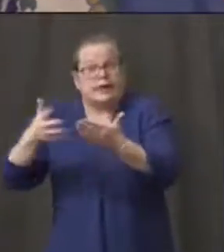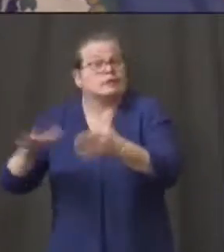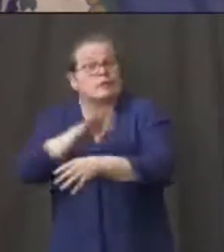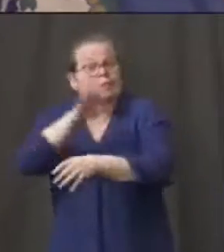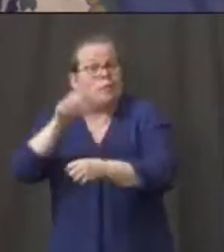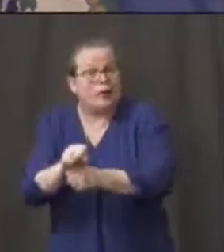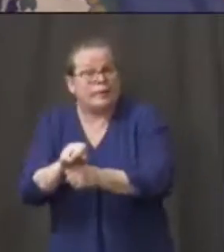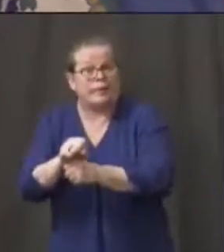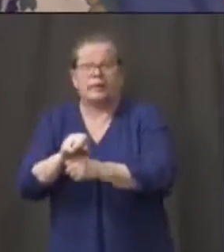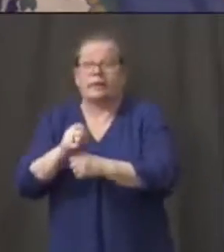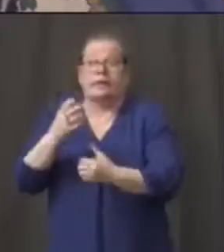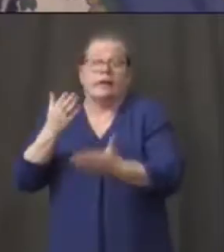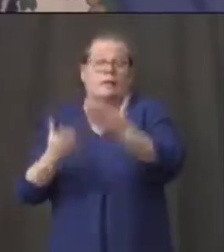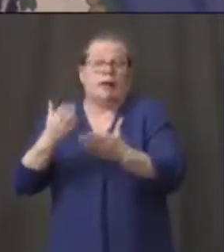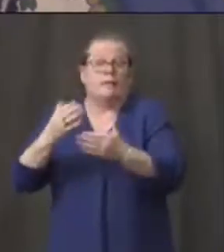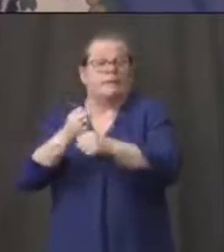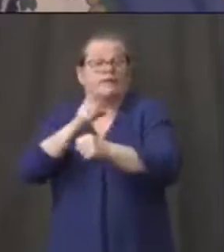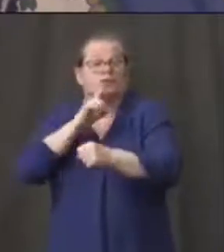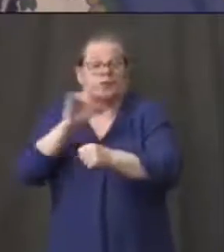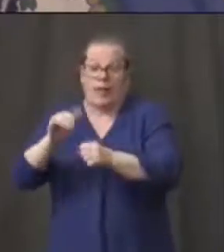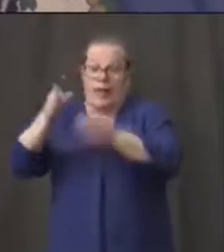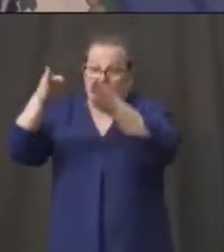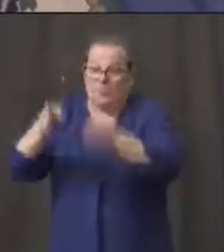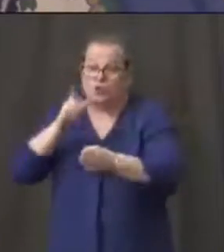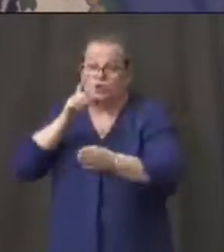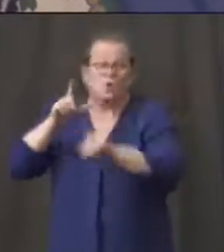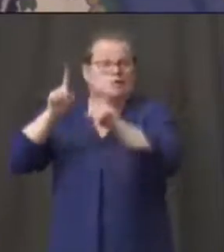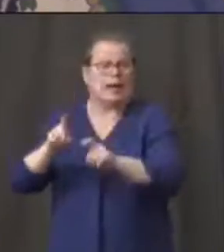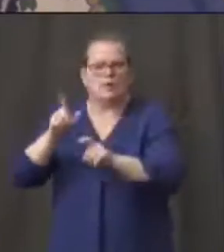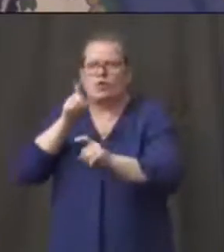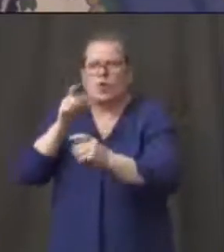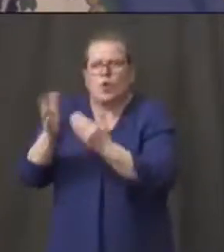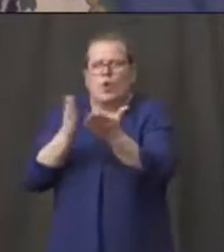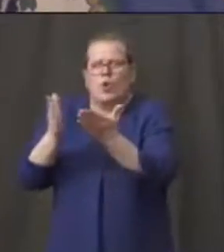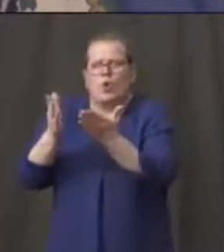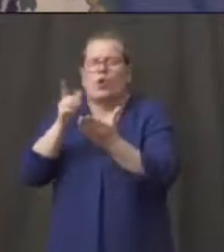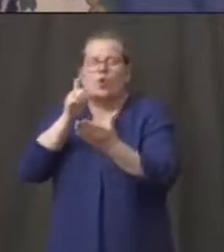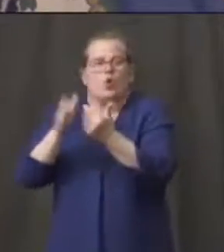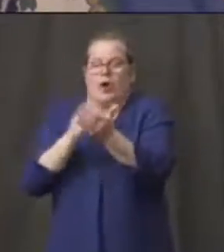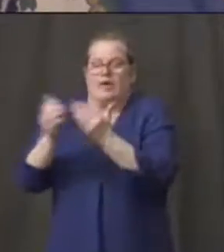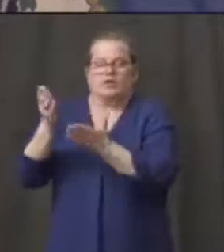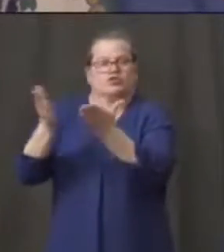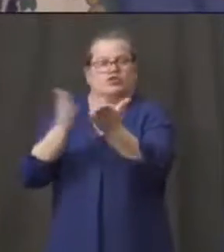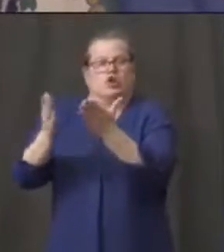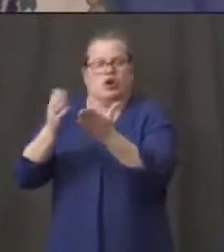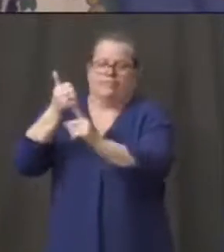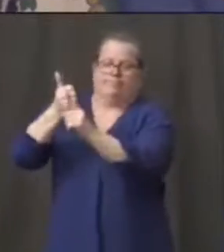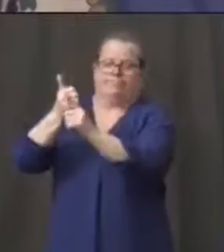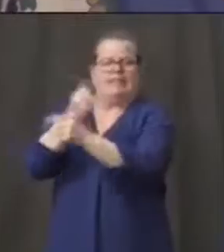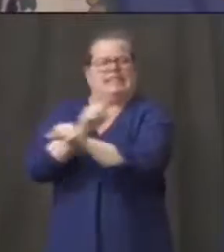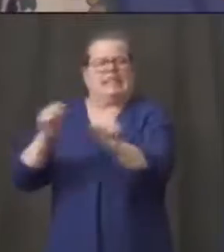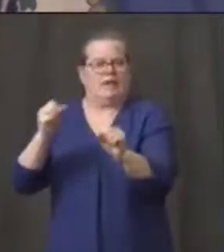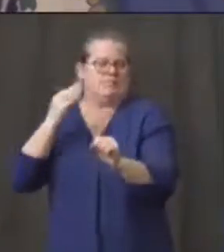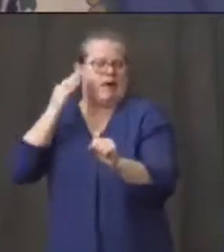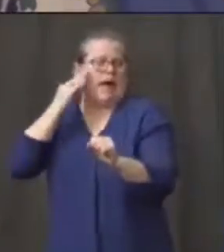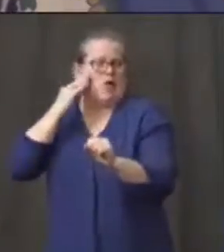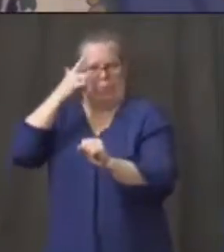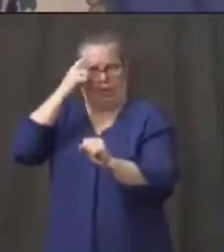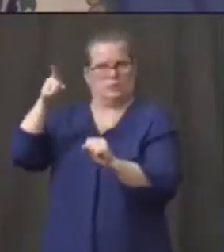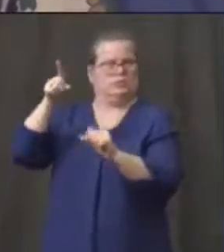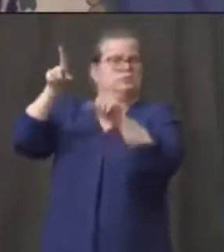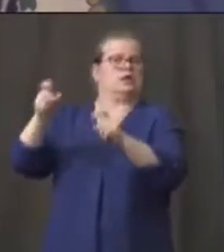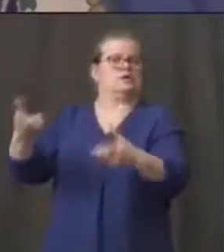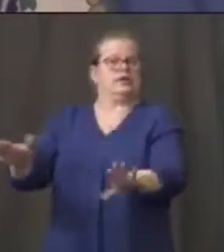is tested so that whoever is serving you, you know, is safe. Make sure they have a mask so that you're protected and